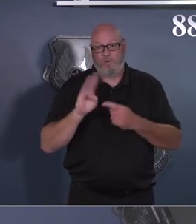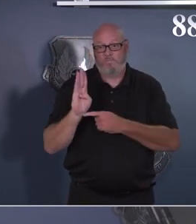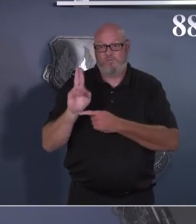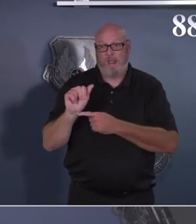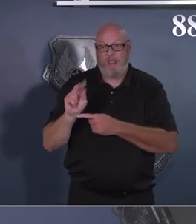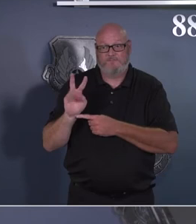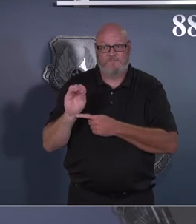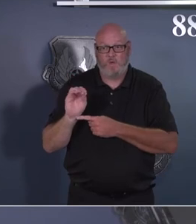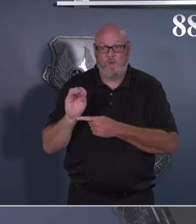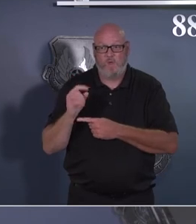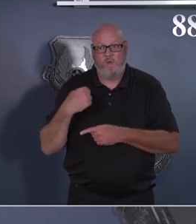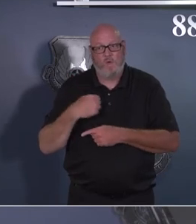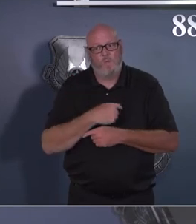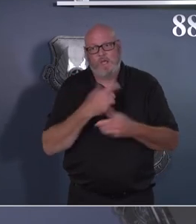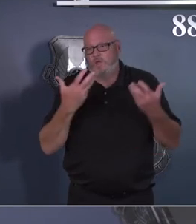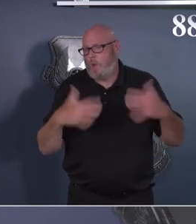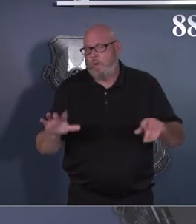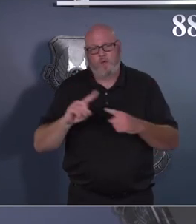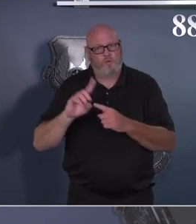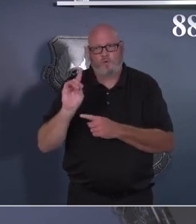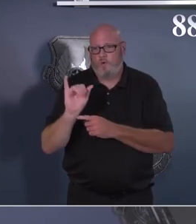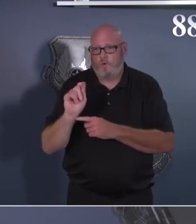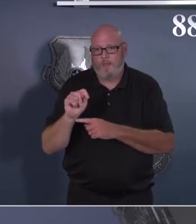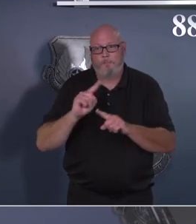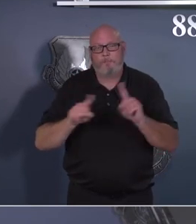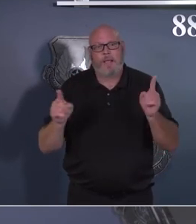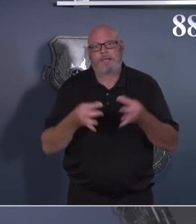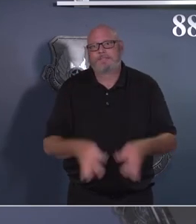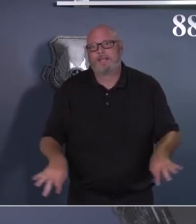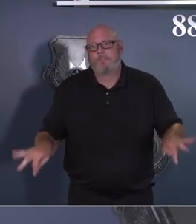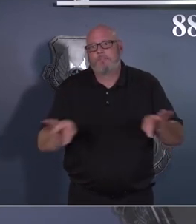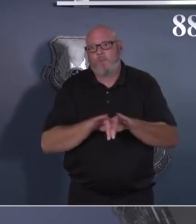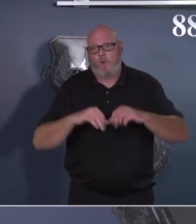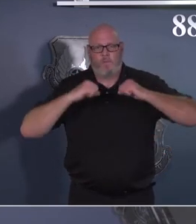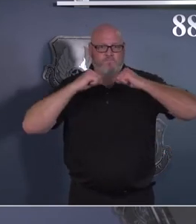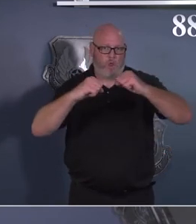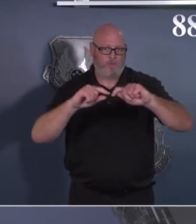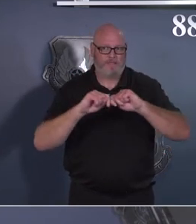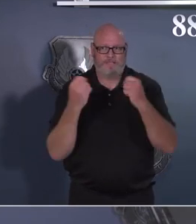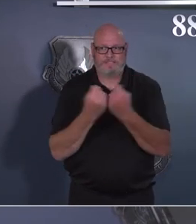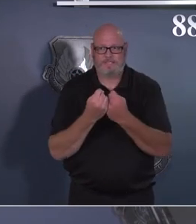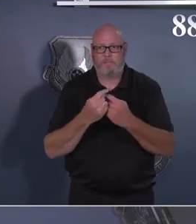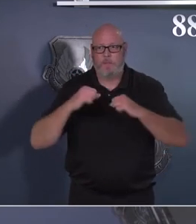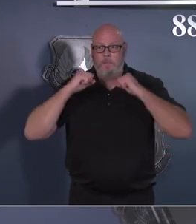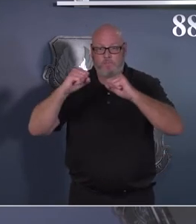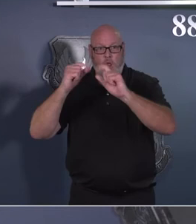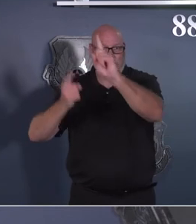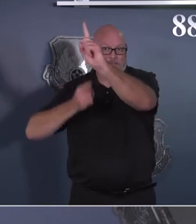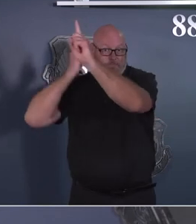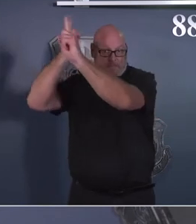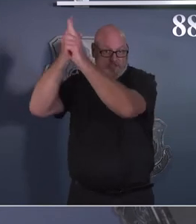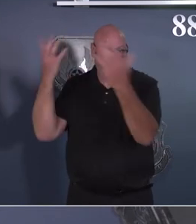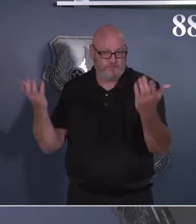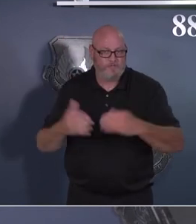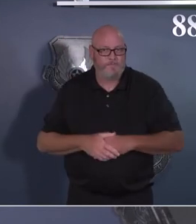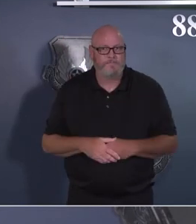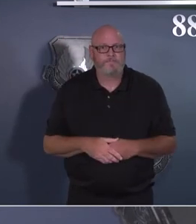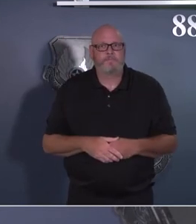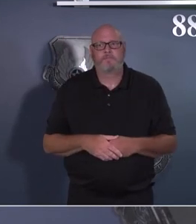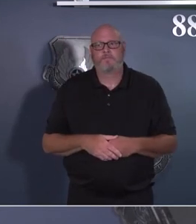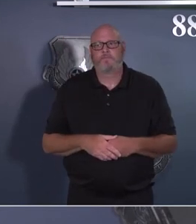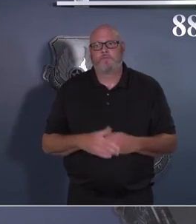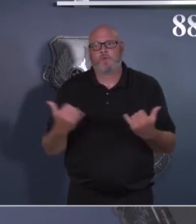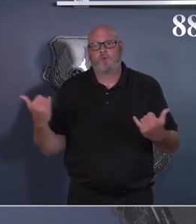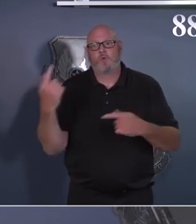order to protect the team, to protect the missions, this is something we need to do. And so, like I said earlier today, we made that official transition to health